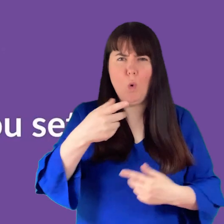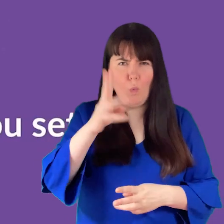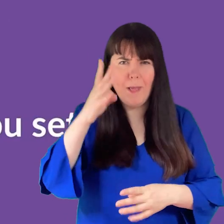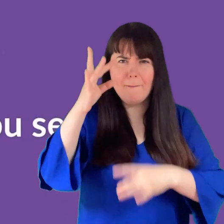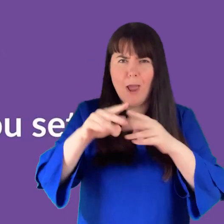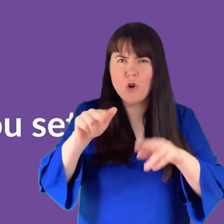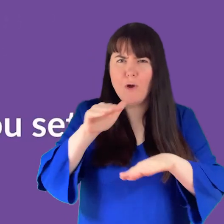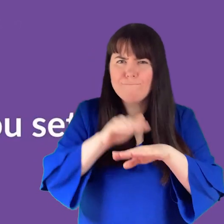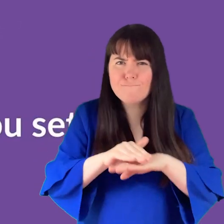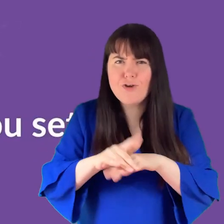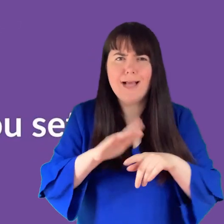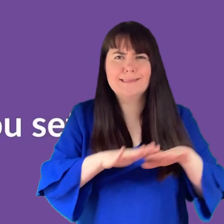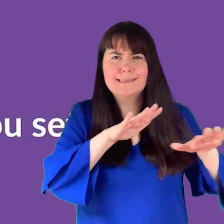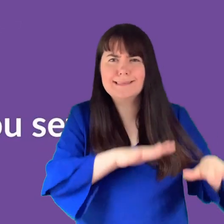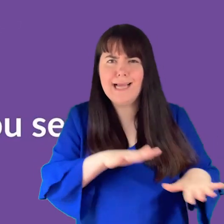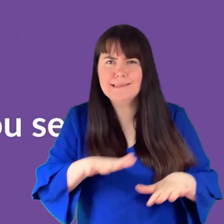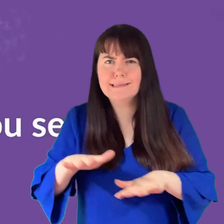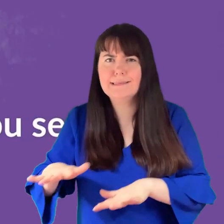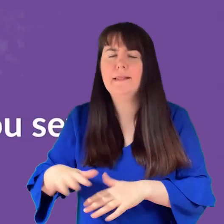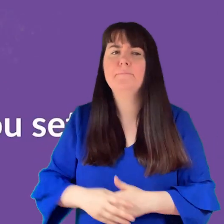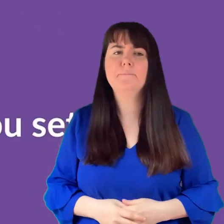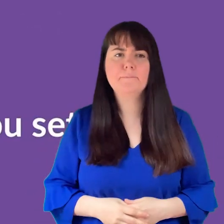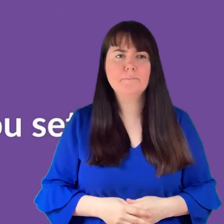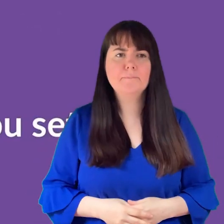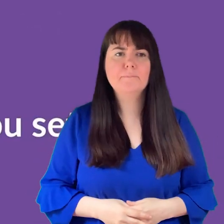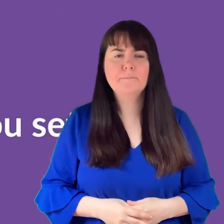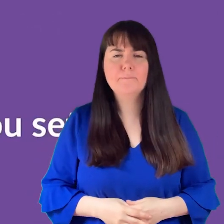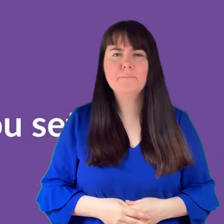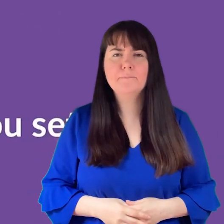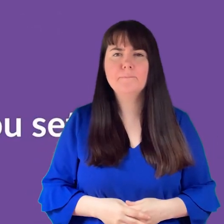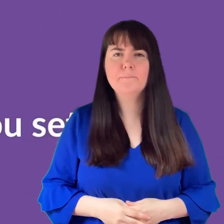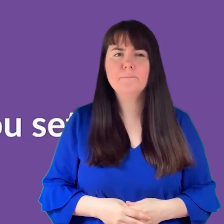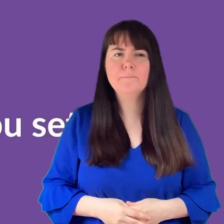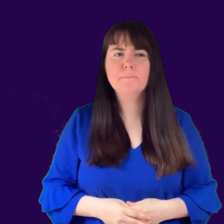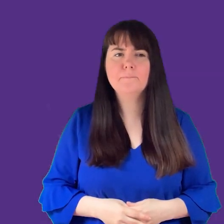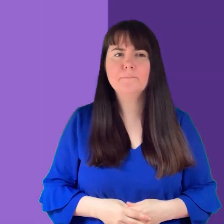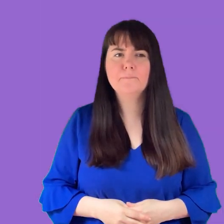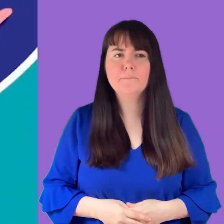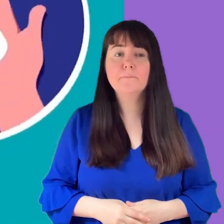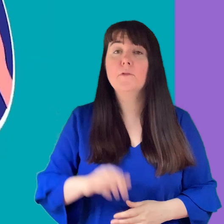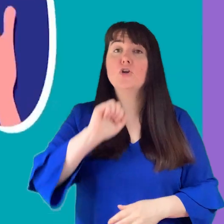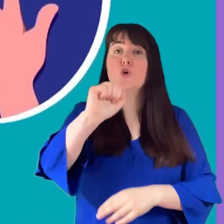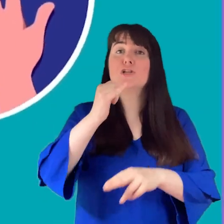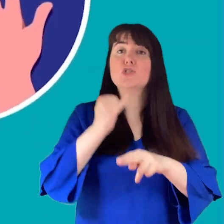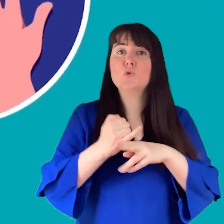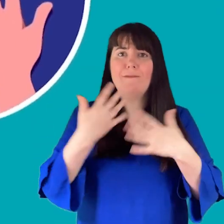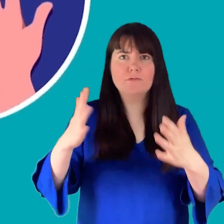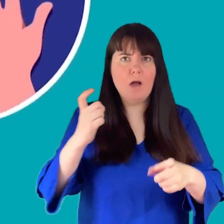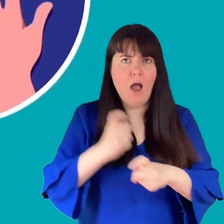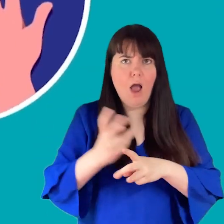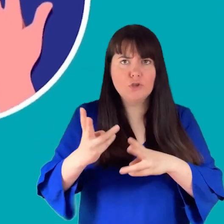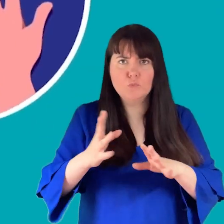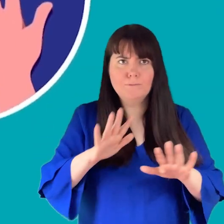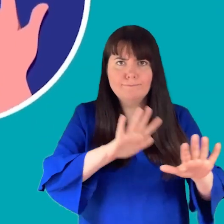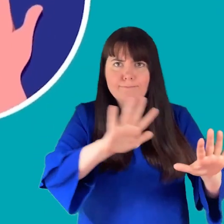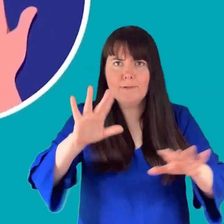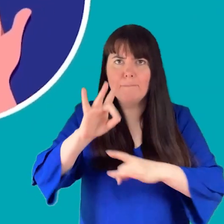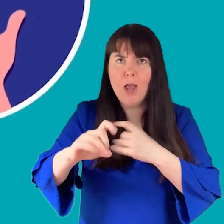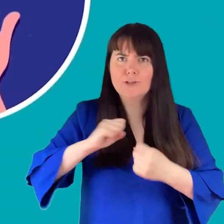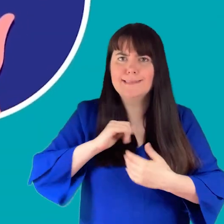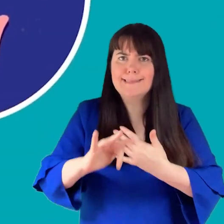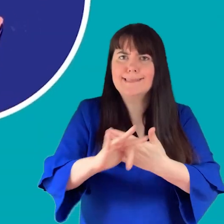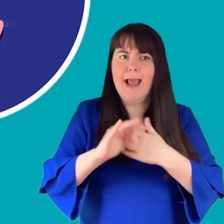worry. We'll soon settle in, make new friends and get used to everything. Your school has done a lot of work to make sure that